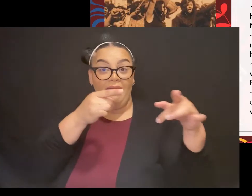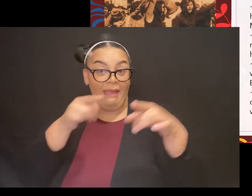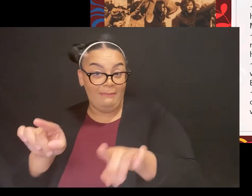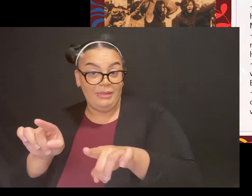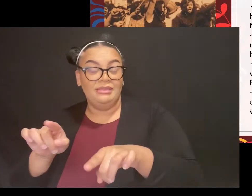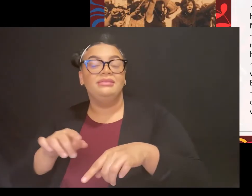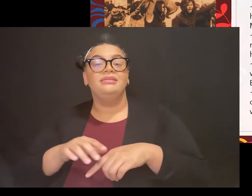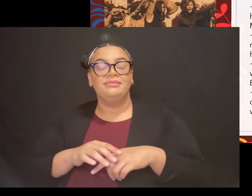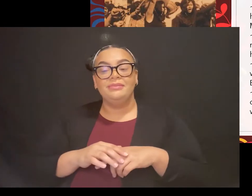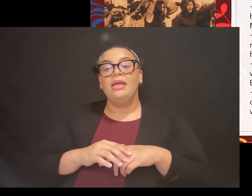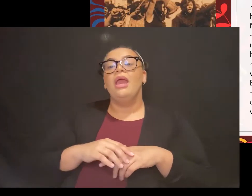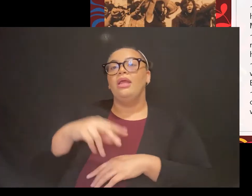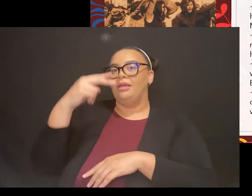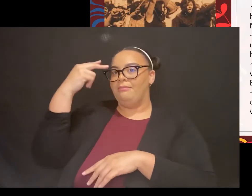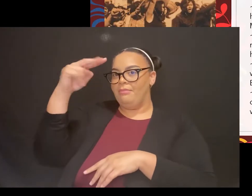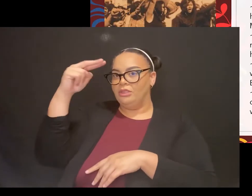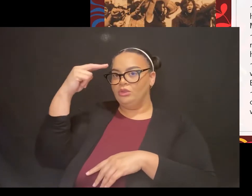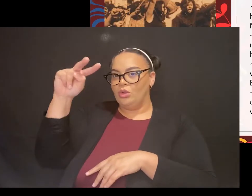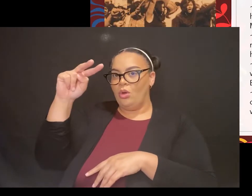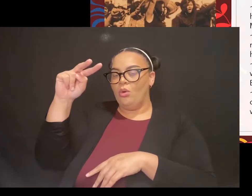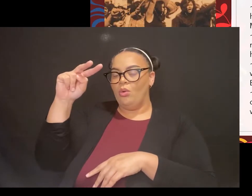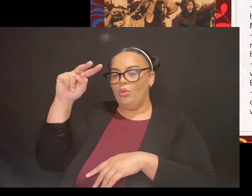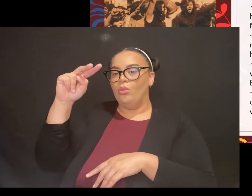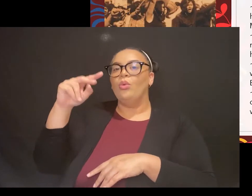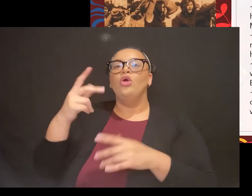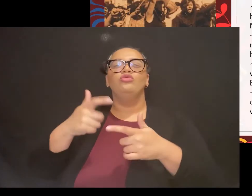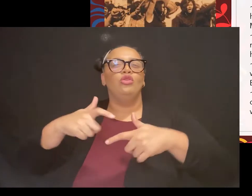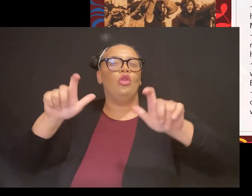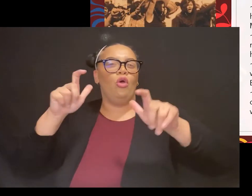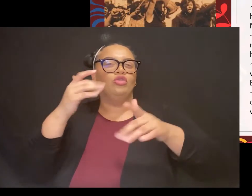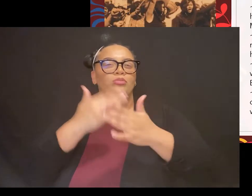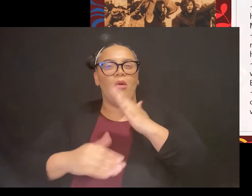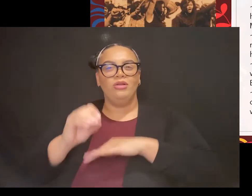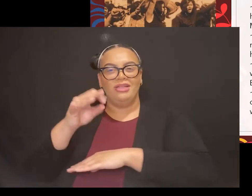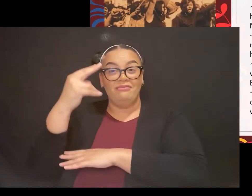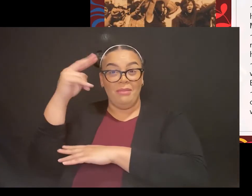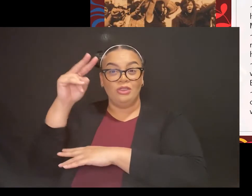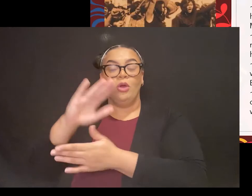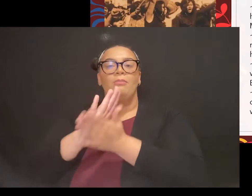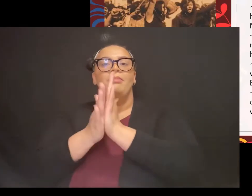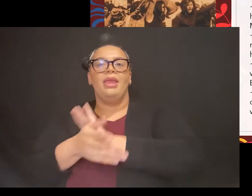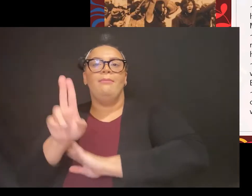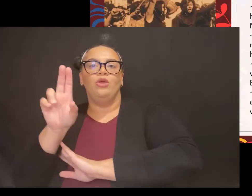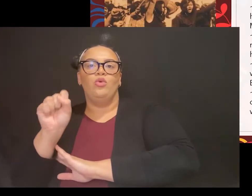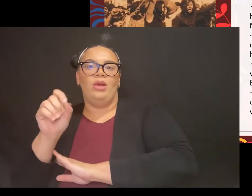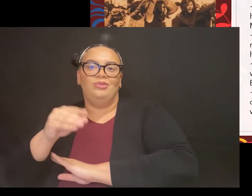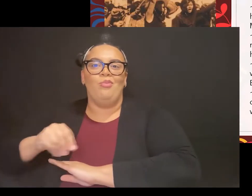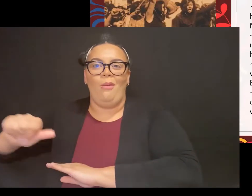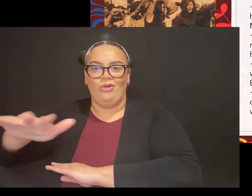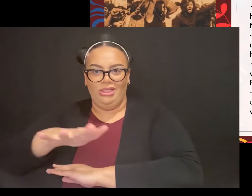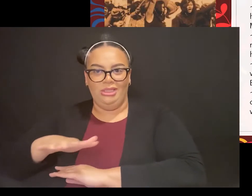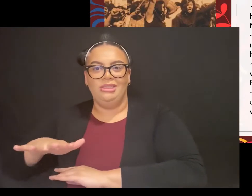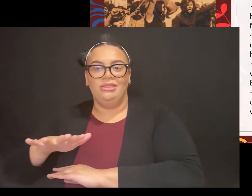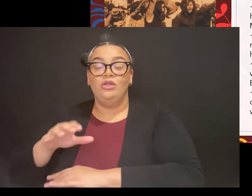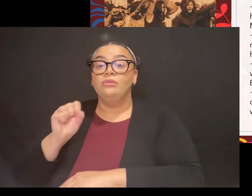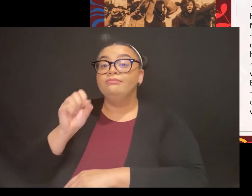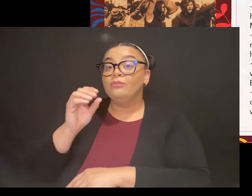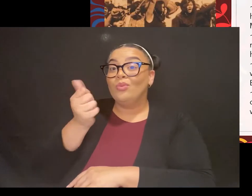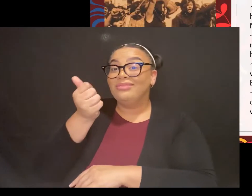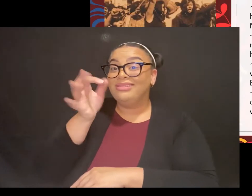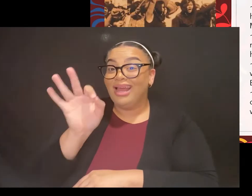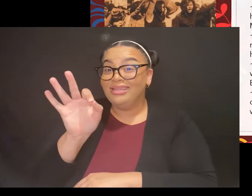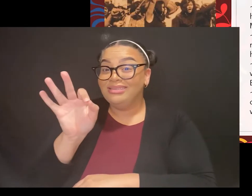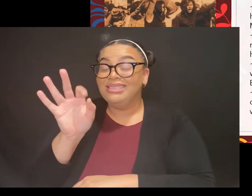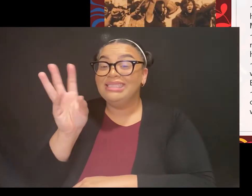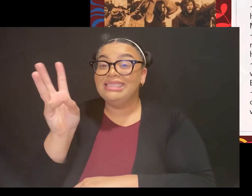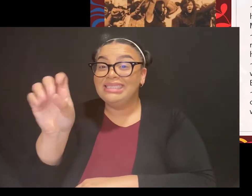of Mexico became U.S. soil. So in the 1960s, the movement began. La Raza, or the people, chose